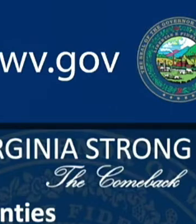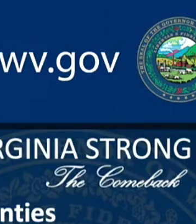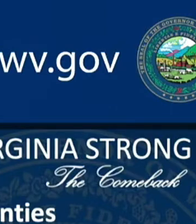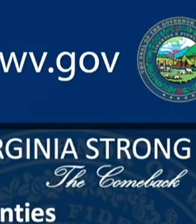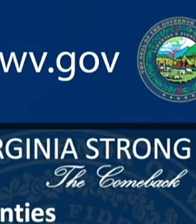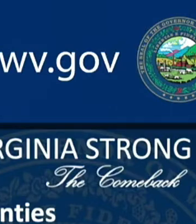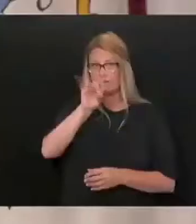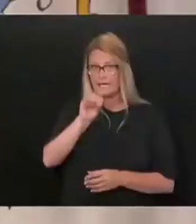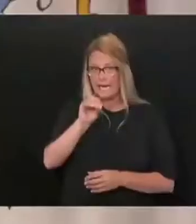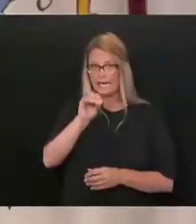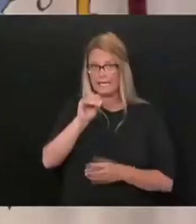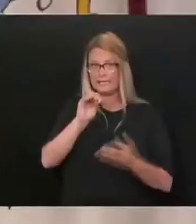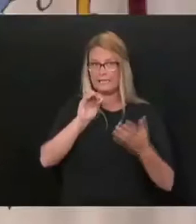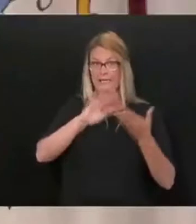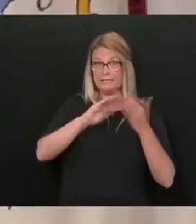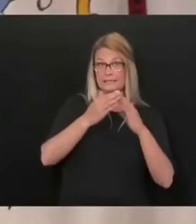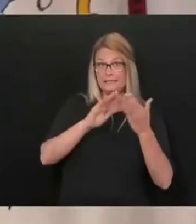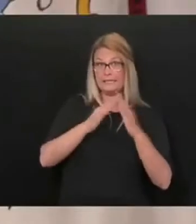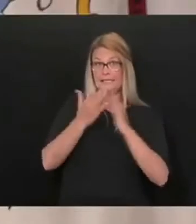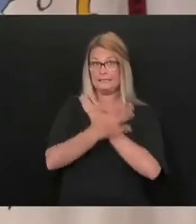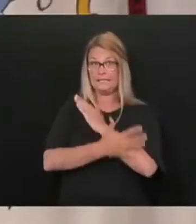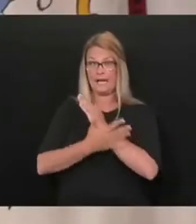together that could still apply.